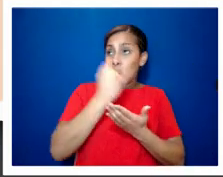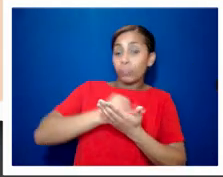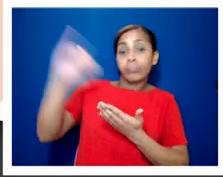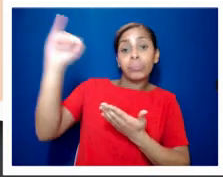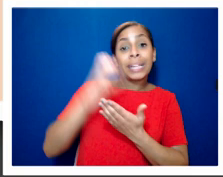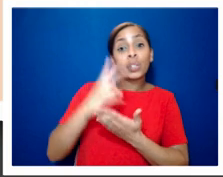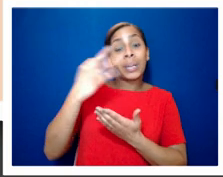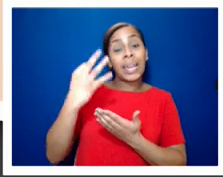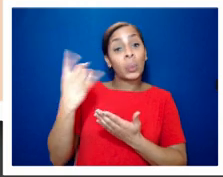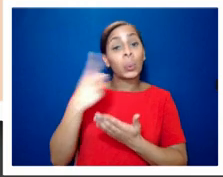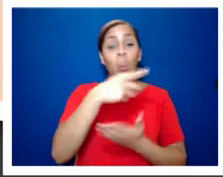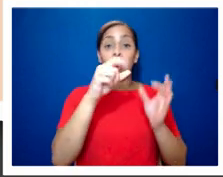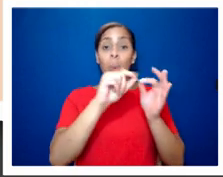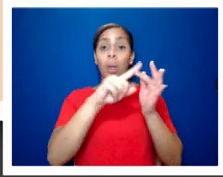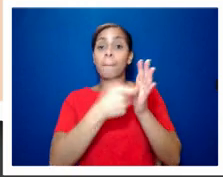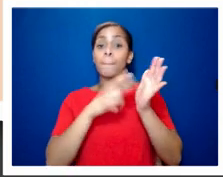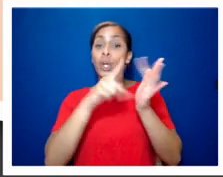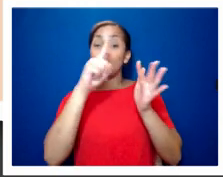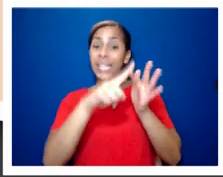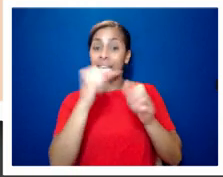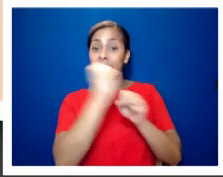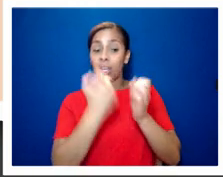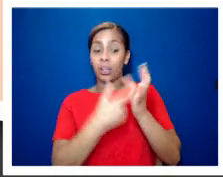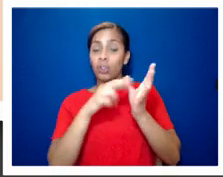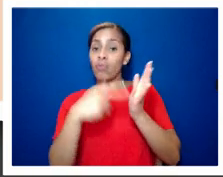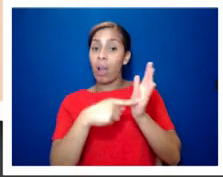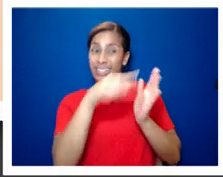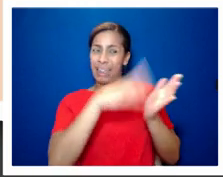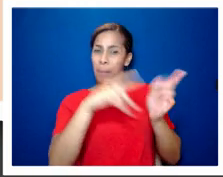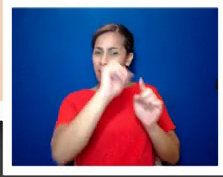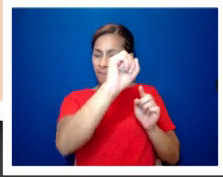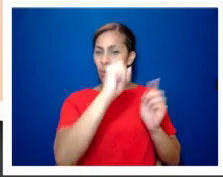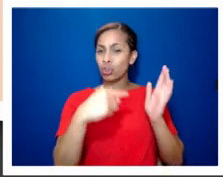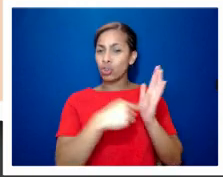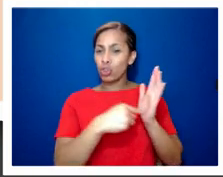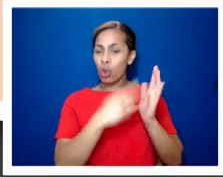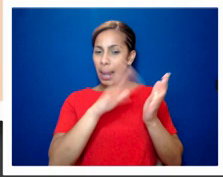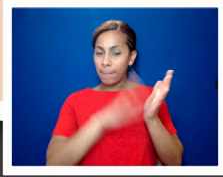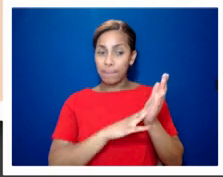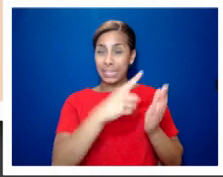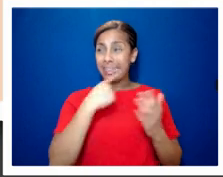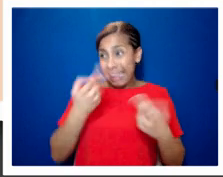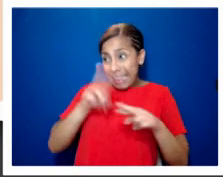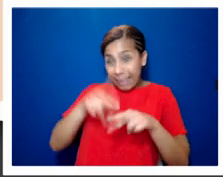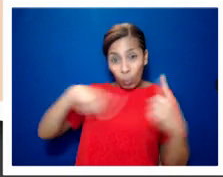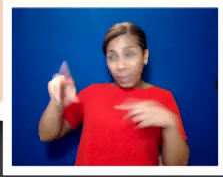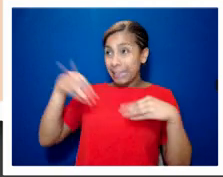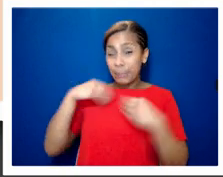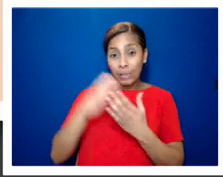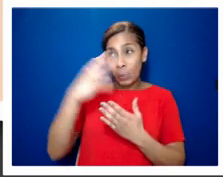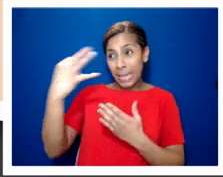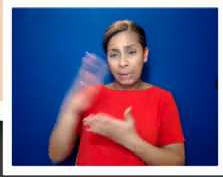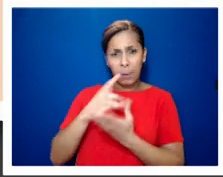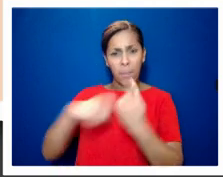tottenham and he said if the new clause is accepted it would be a signal to every fascist and everyone opposed to homosexuality